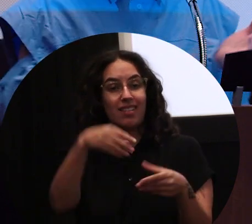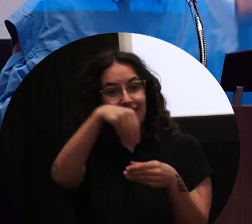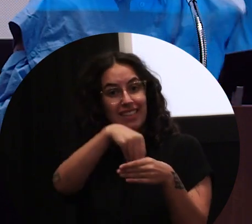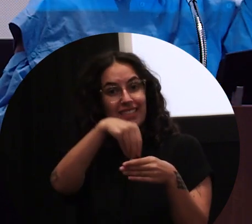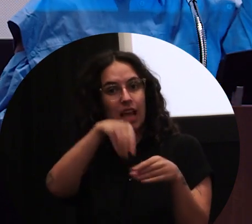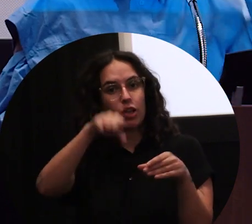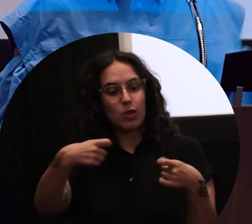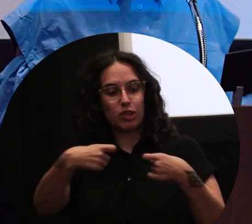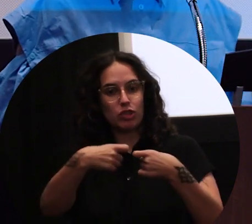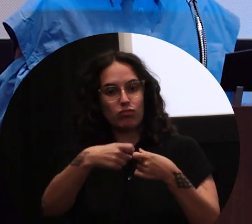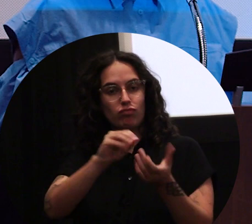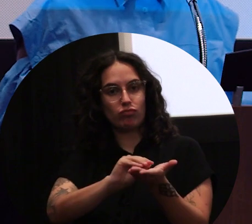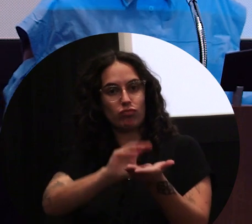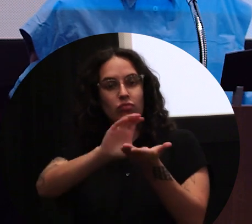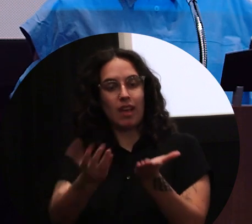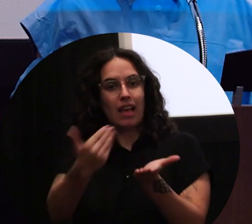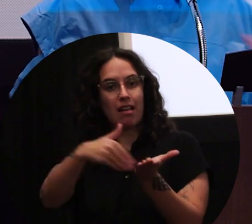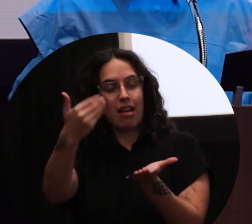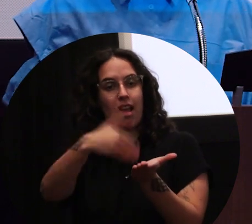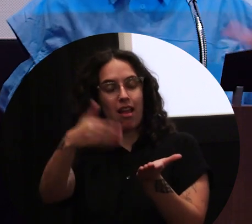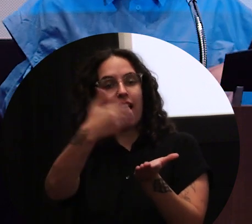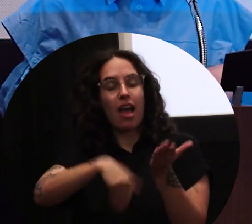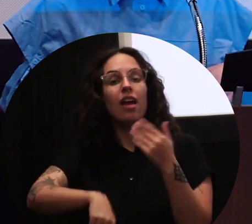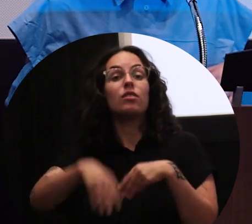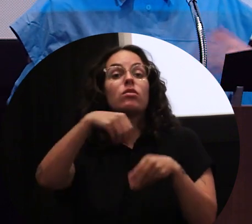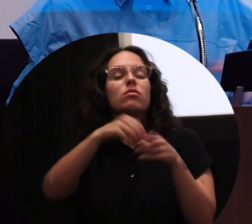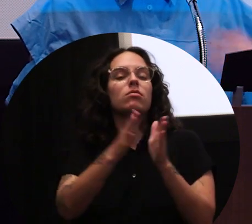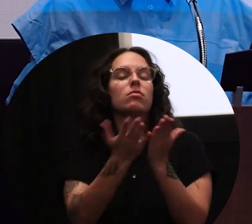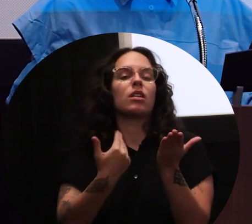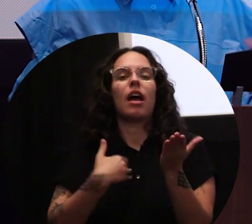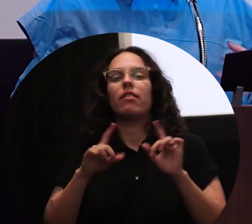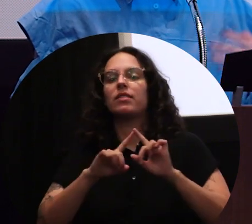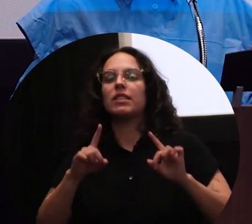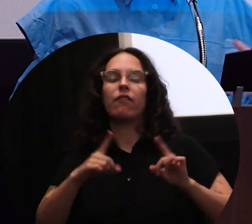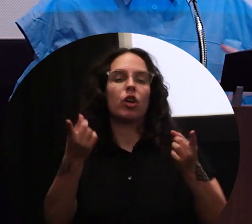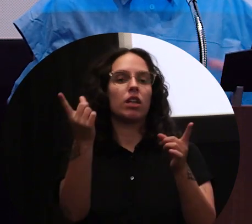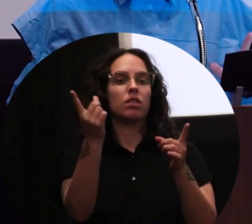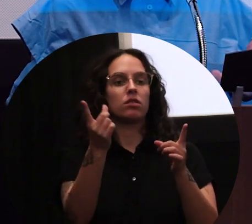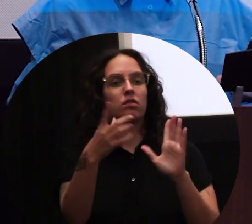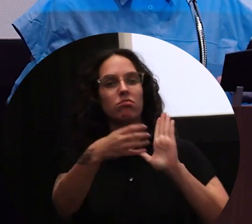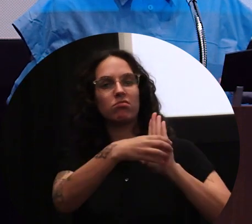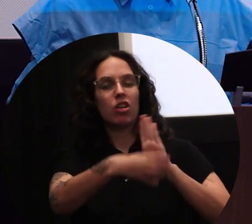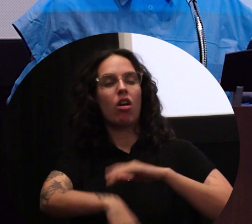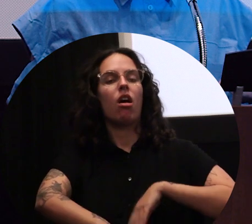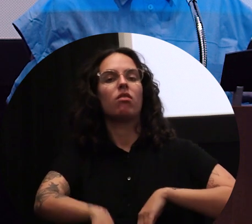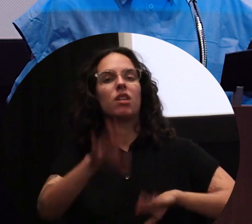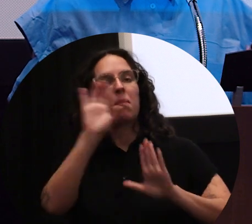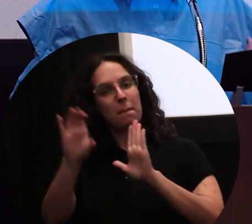button. And in the book, there is different texts and images that talk about this concept of